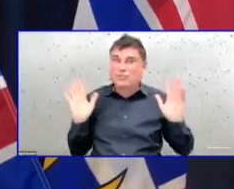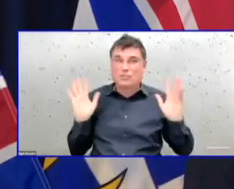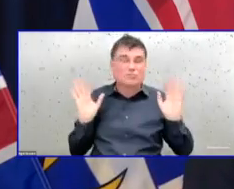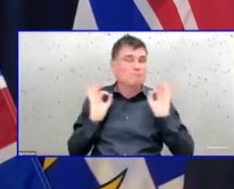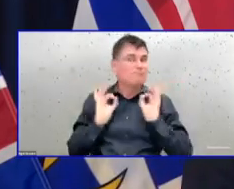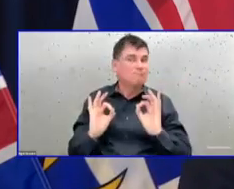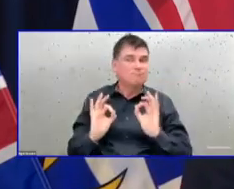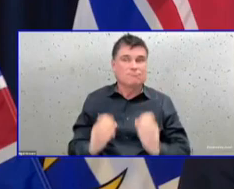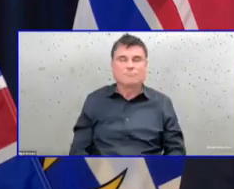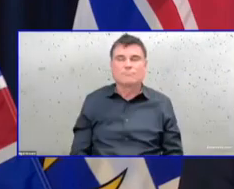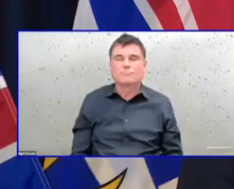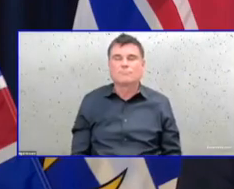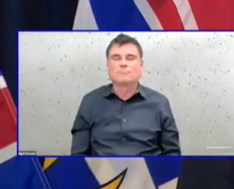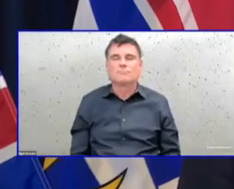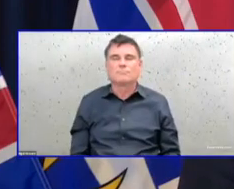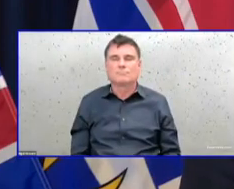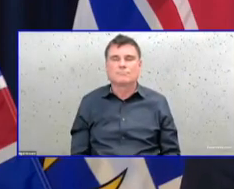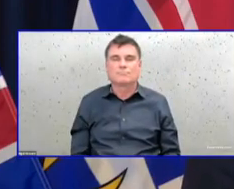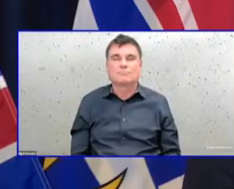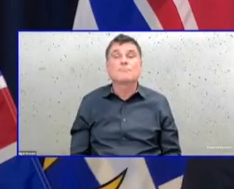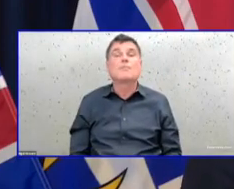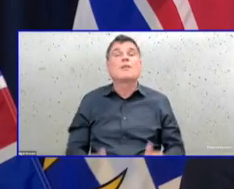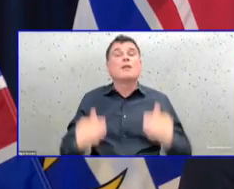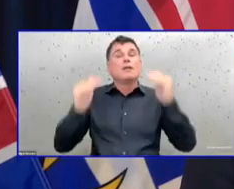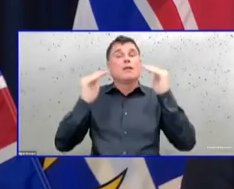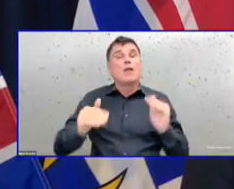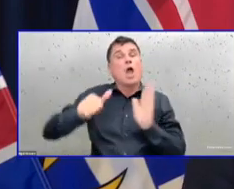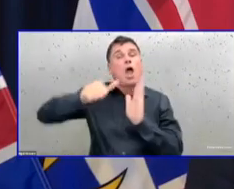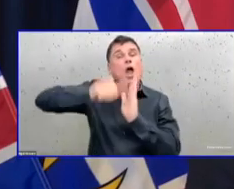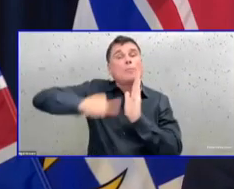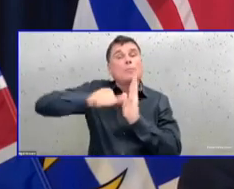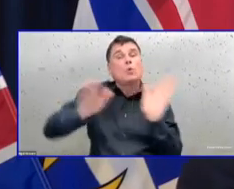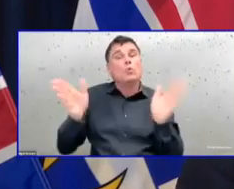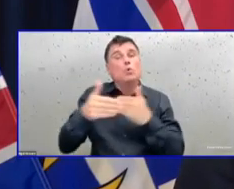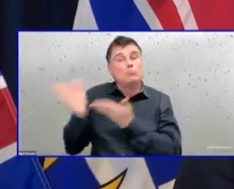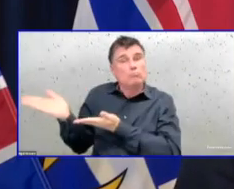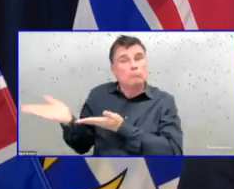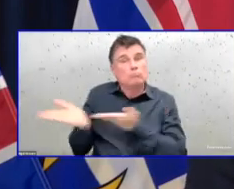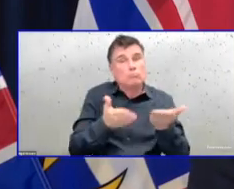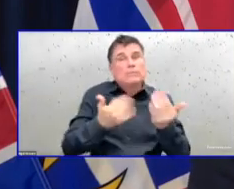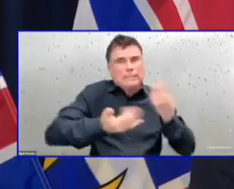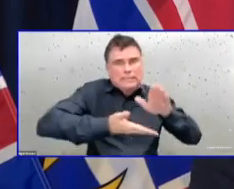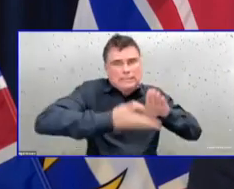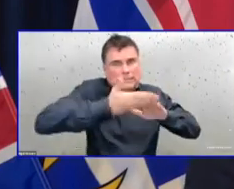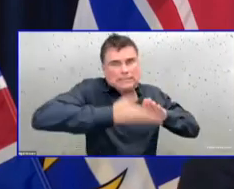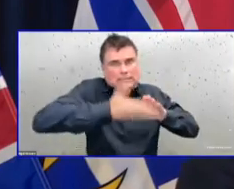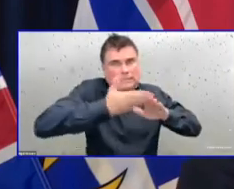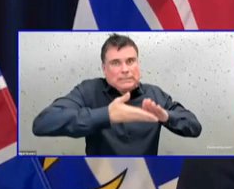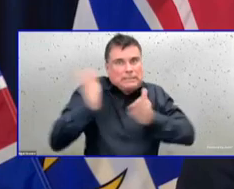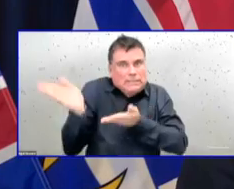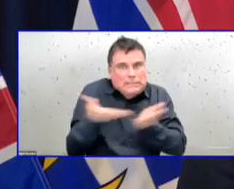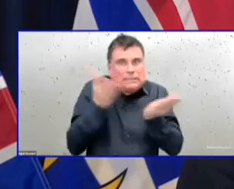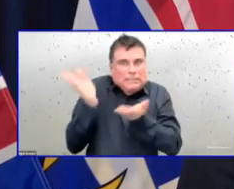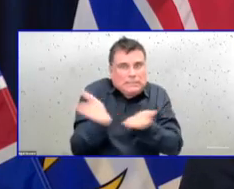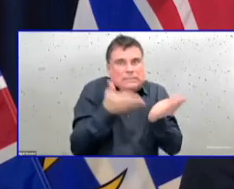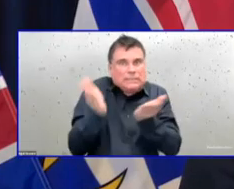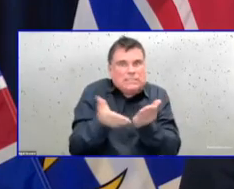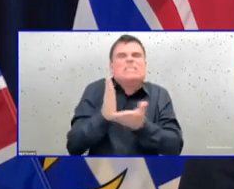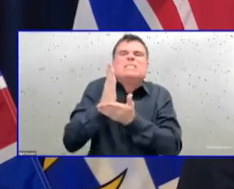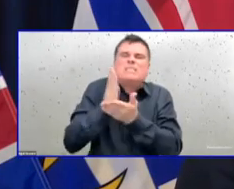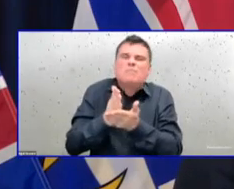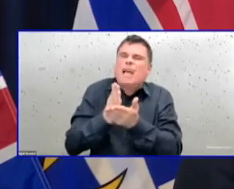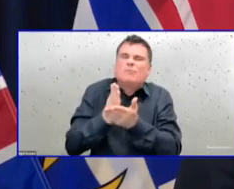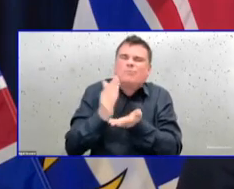although there have been, as I've noted, reductions. As many will remember when we started our weekly surgical reports, when all non-urgent